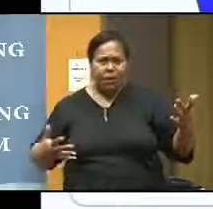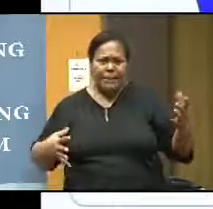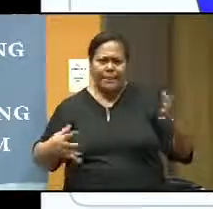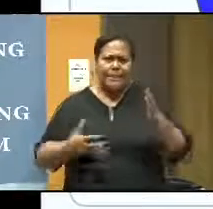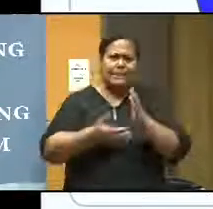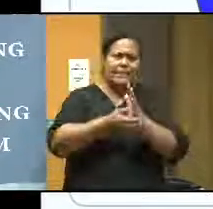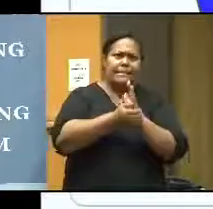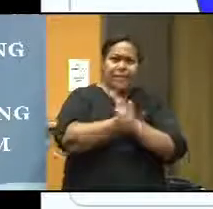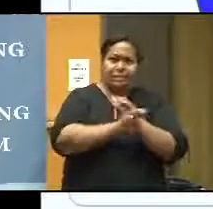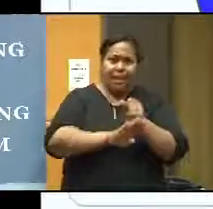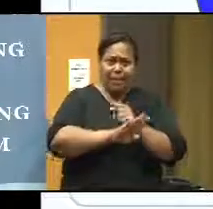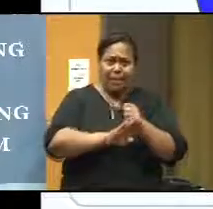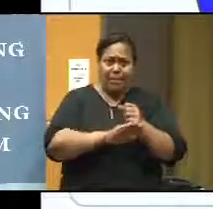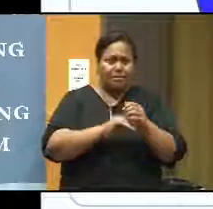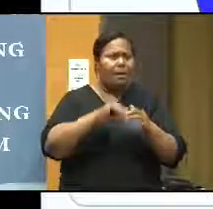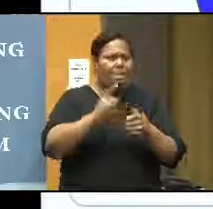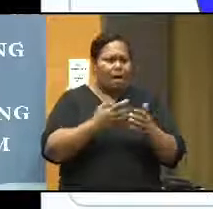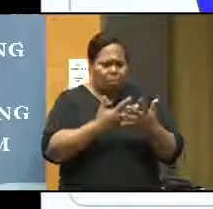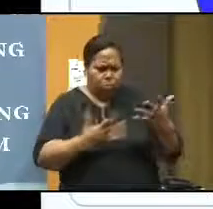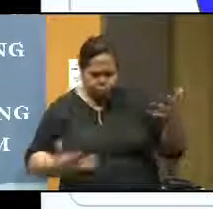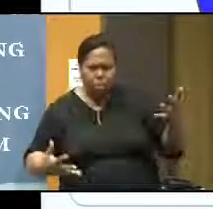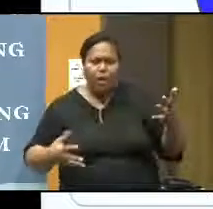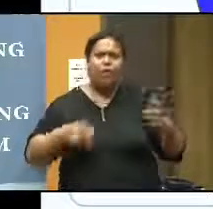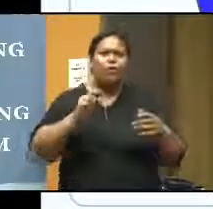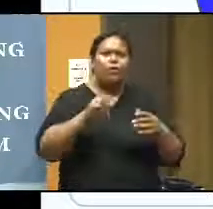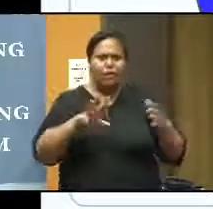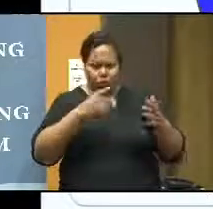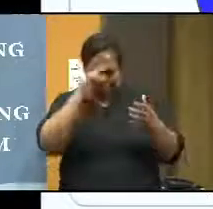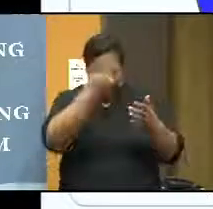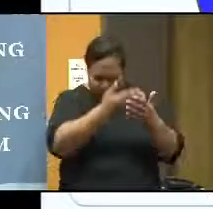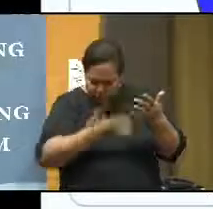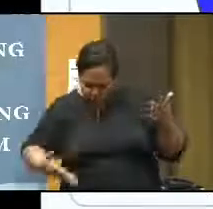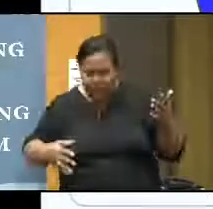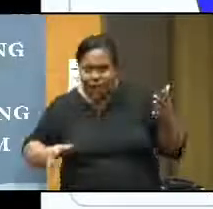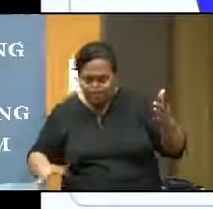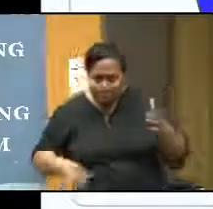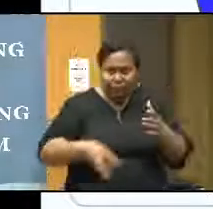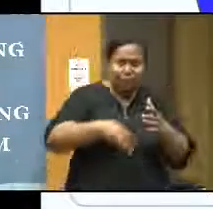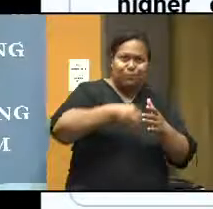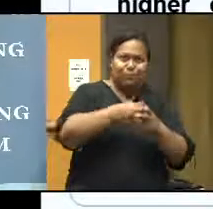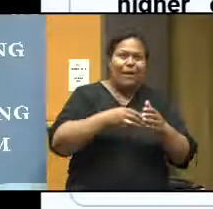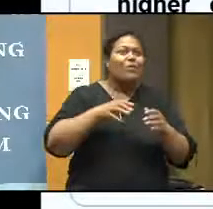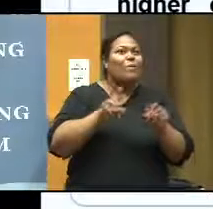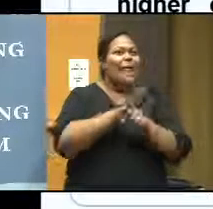require to solve the problem, it increases as you move from lower level to the higher level.